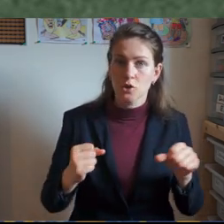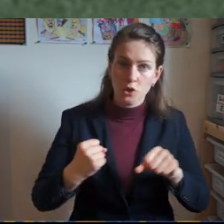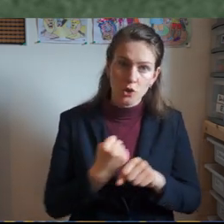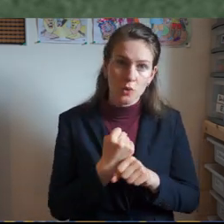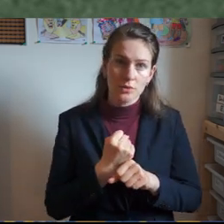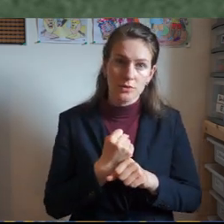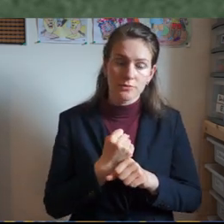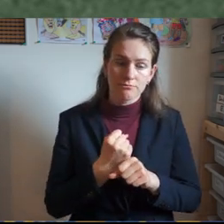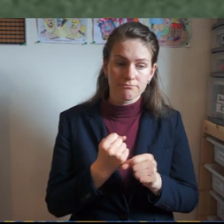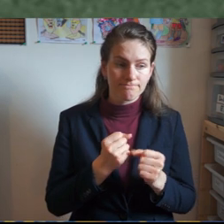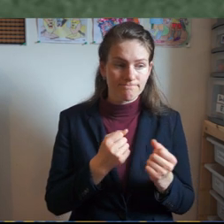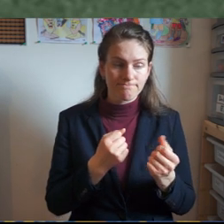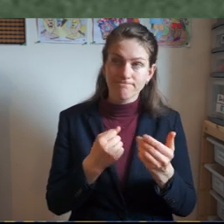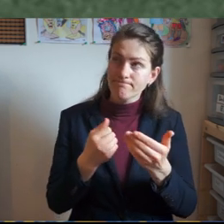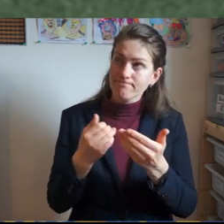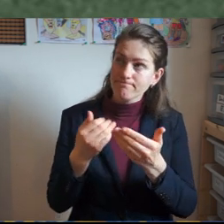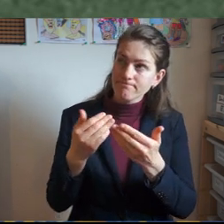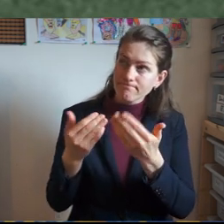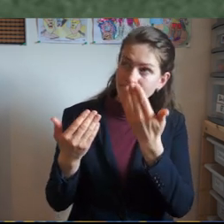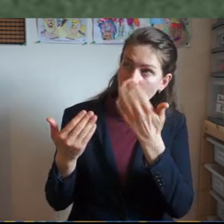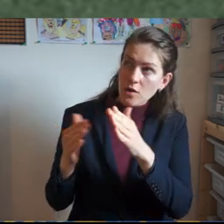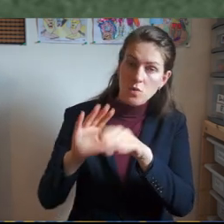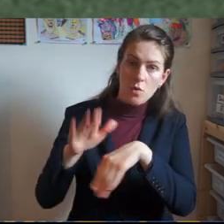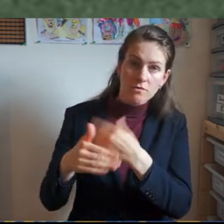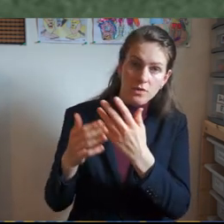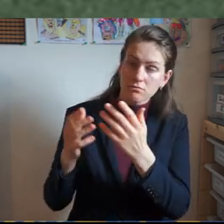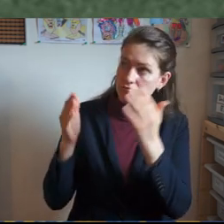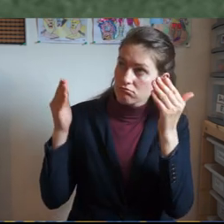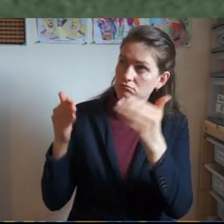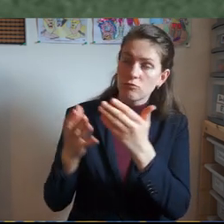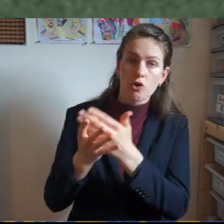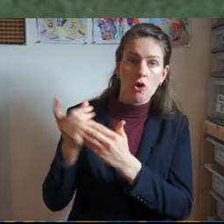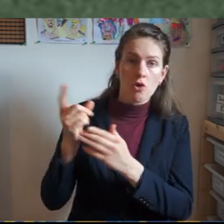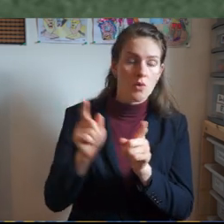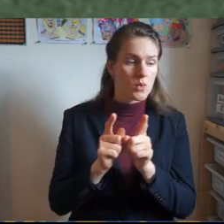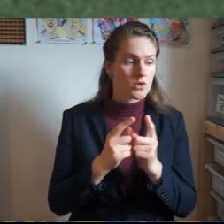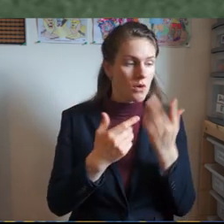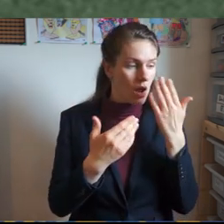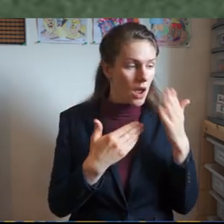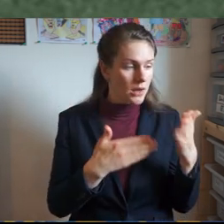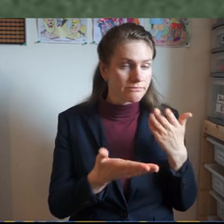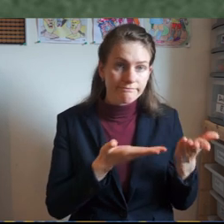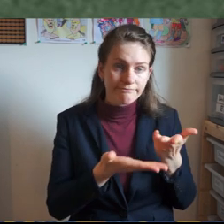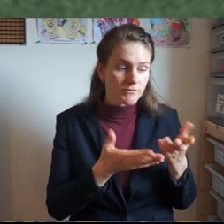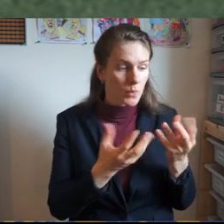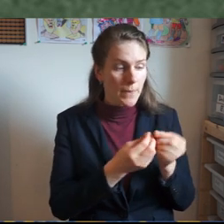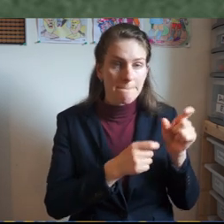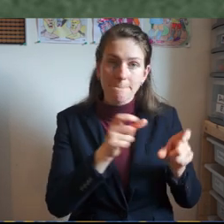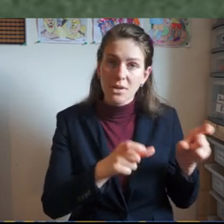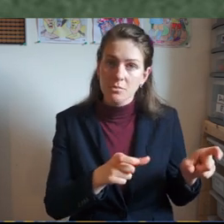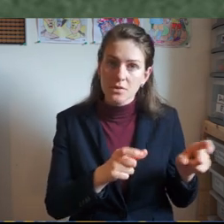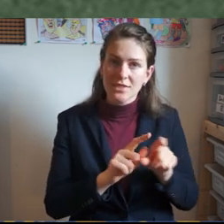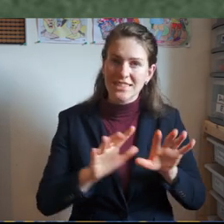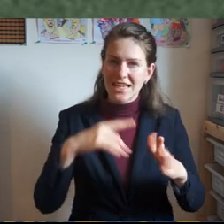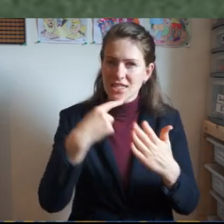and towards one another. And those ten instructions, we know them